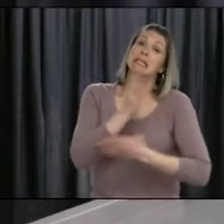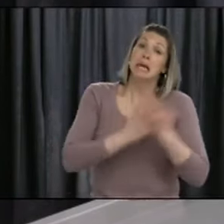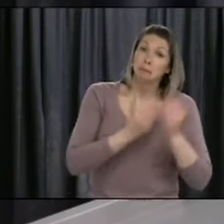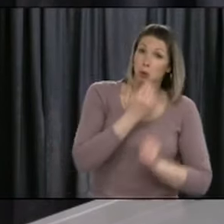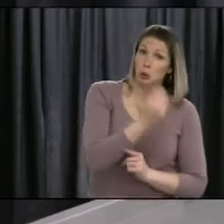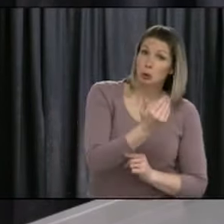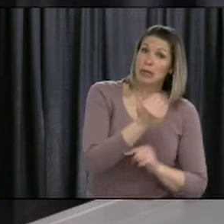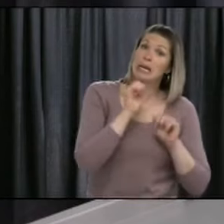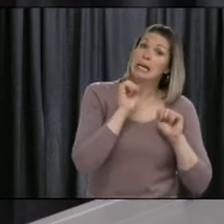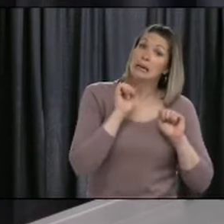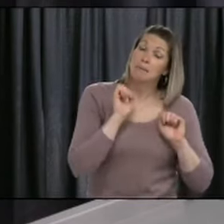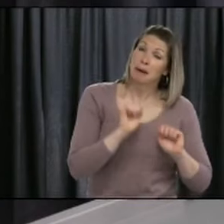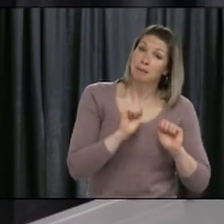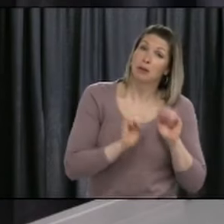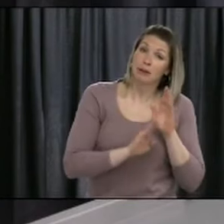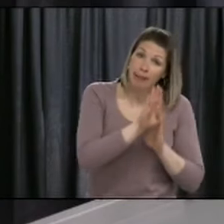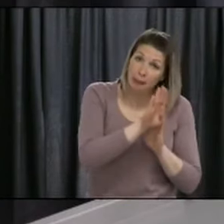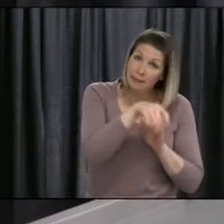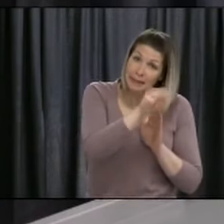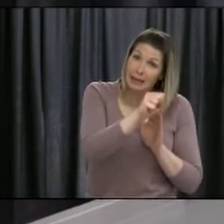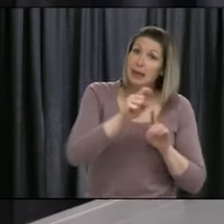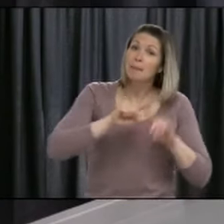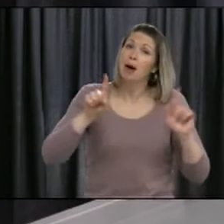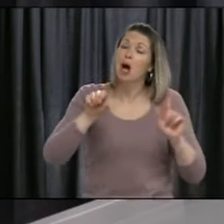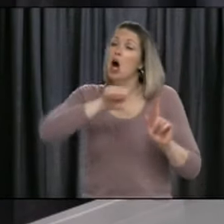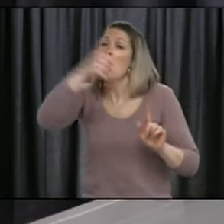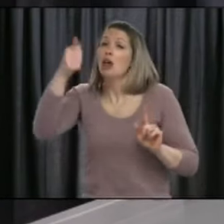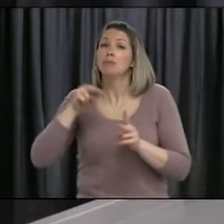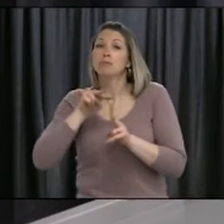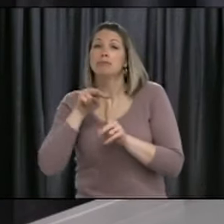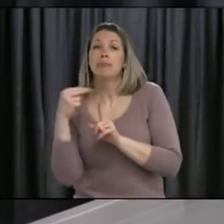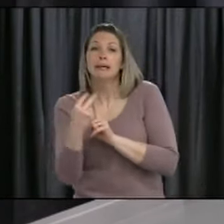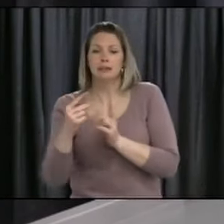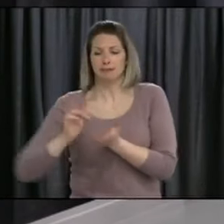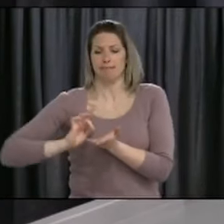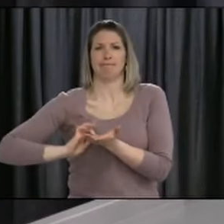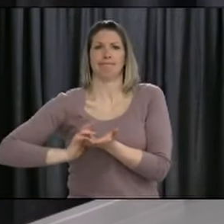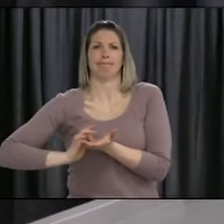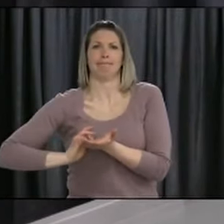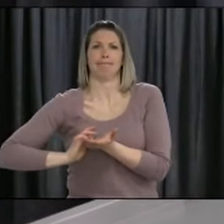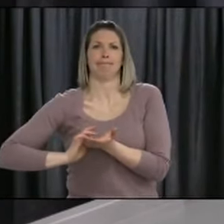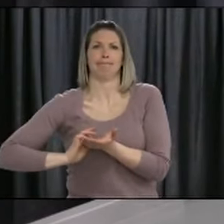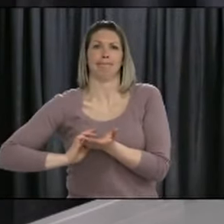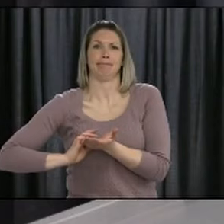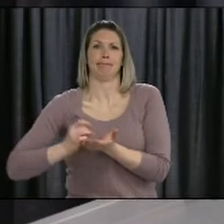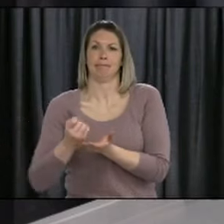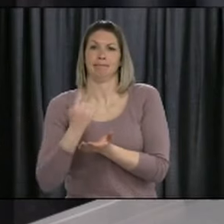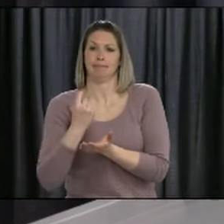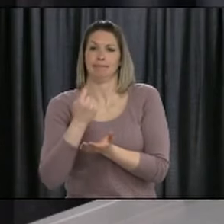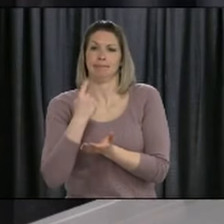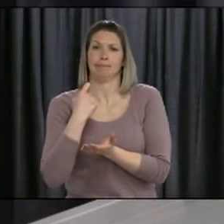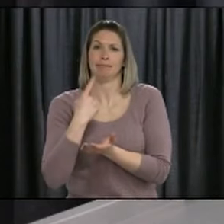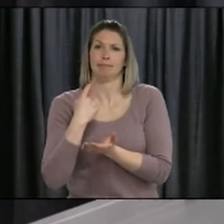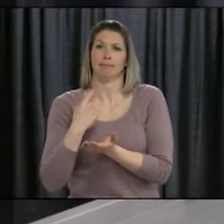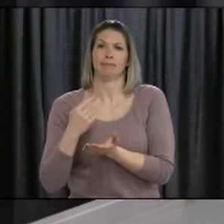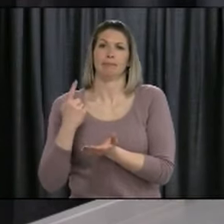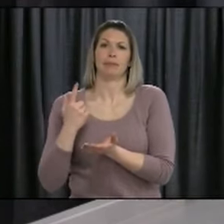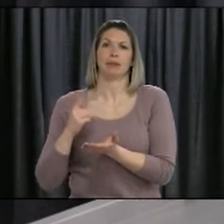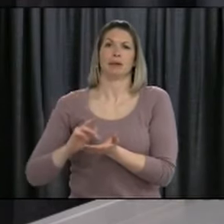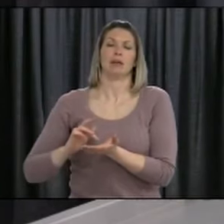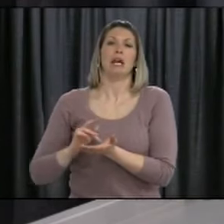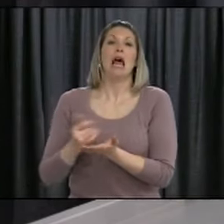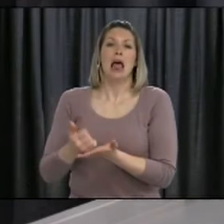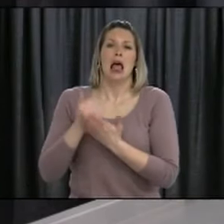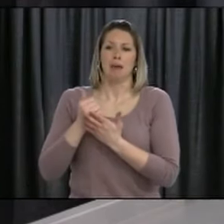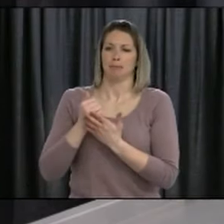trials, and unfortunately, as with most trials, the initial hype from the manufacturer doesn't prove